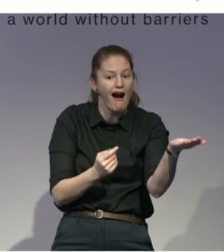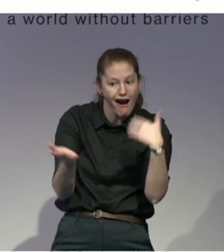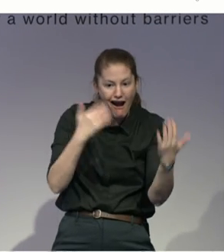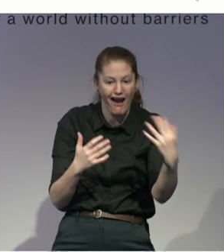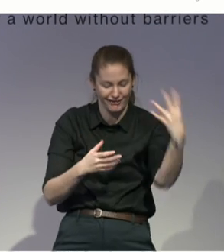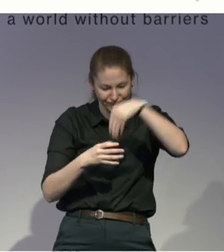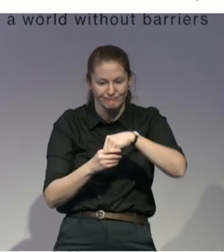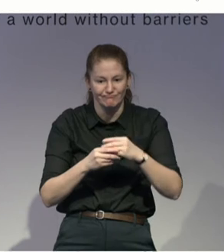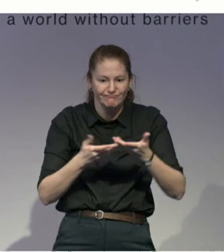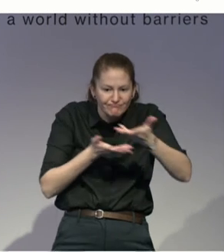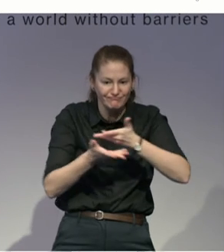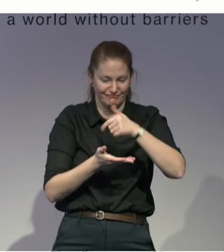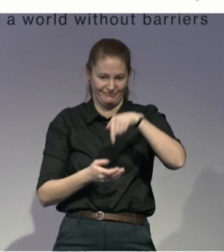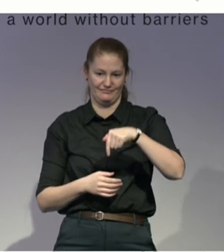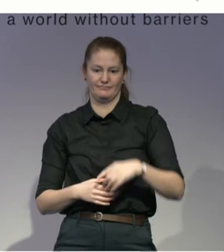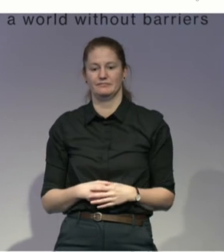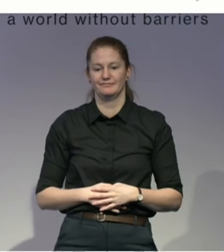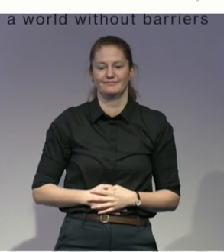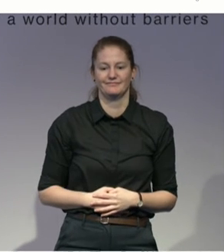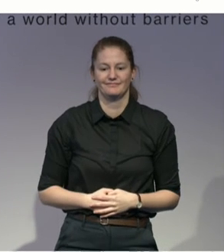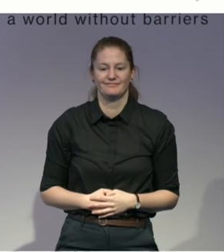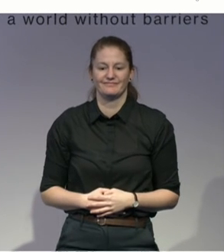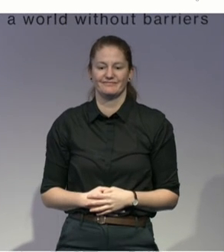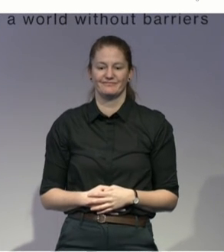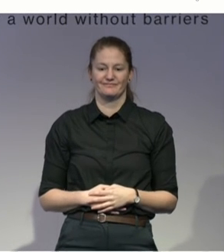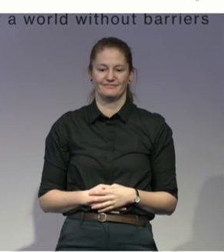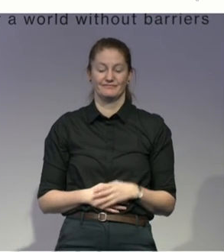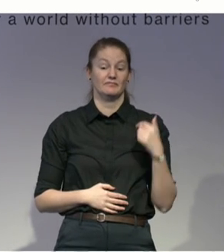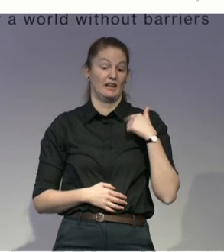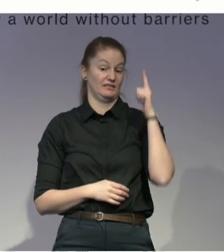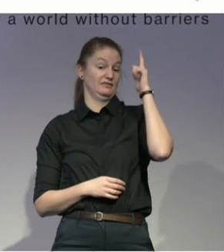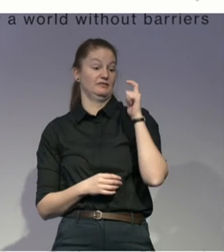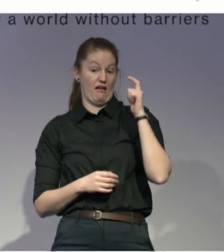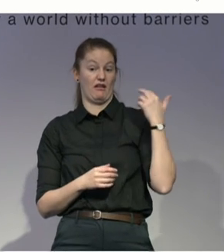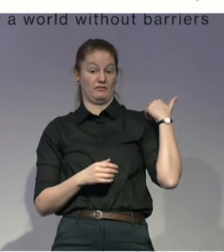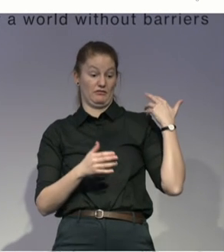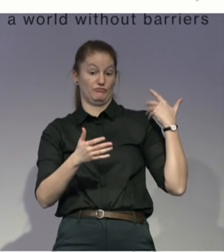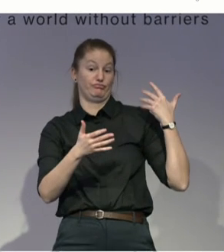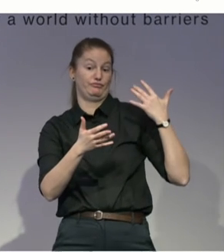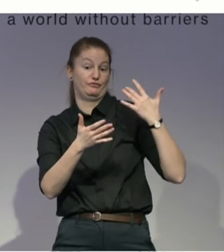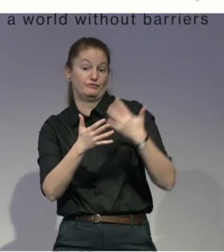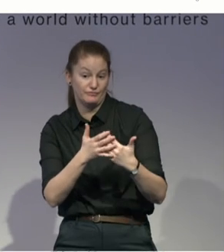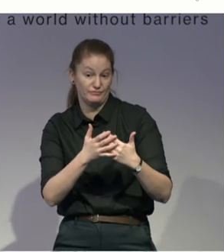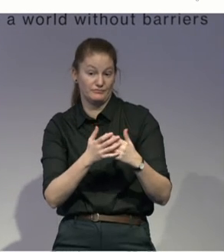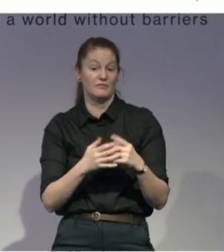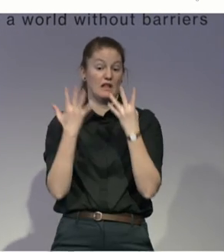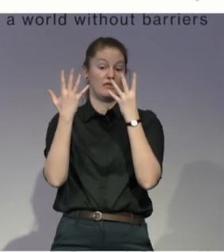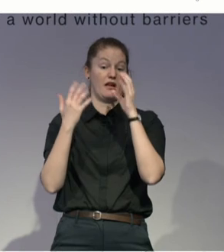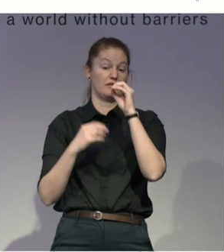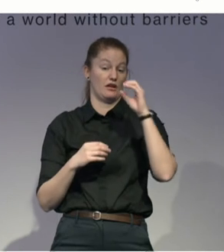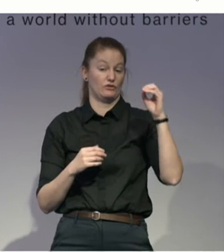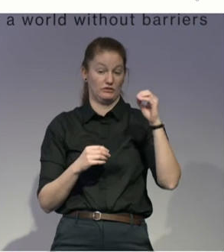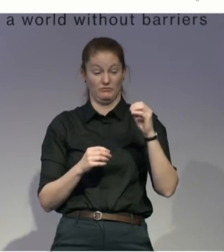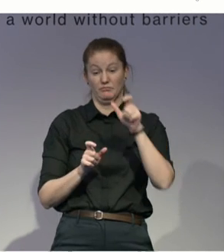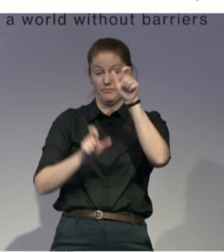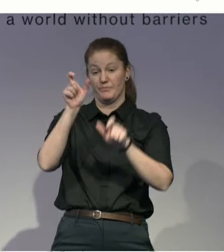So since we started, we have assessed and trained more than 900 people with disabilities, and we are outreached to more than 30,000 people through various avenues.